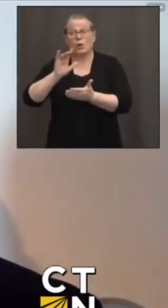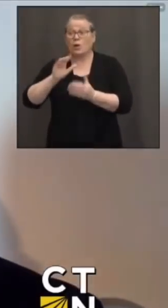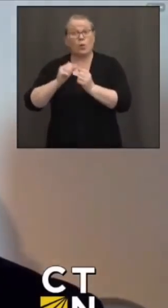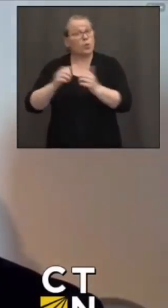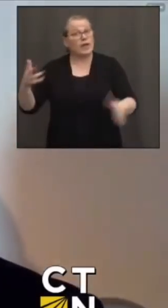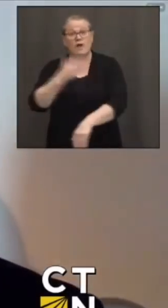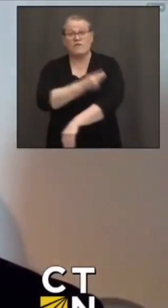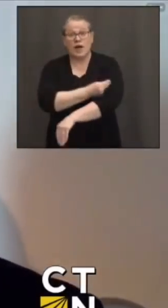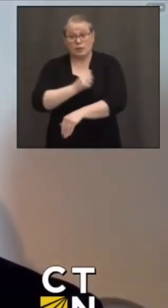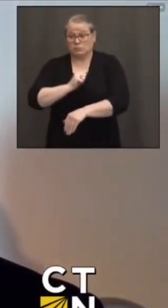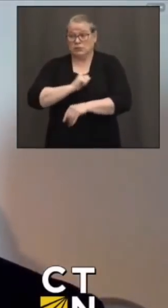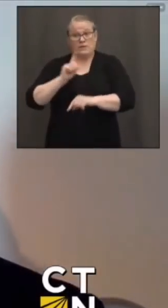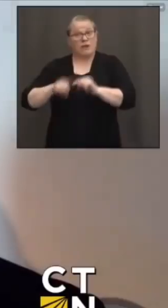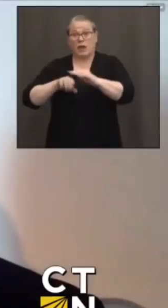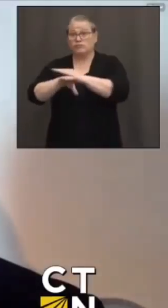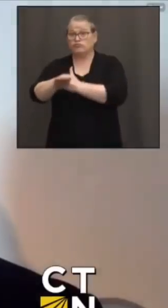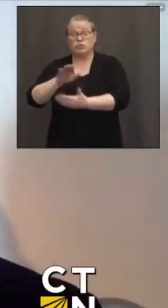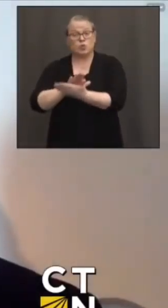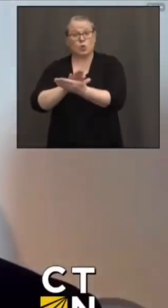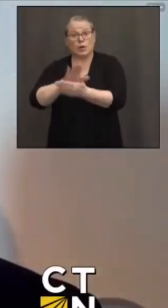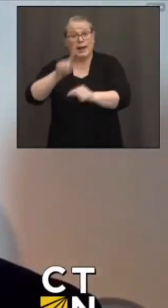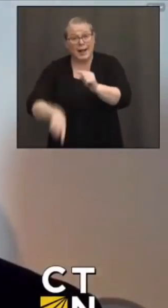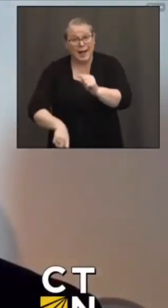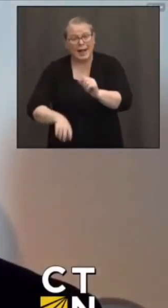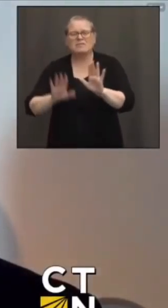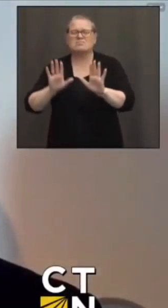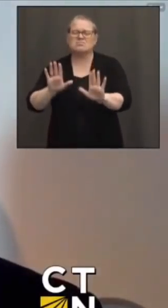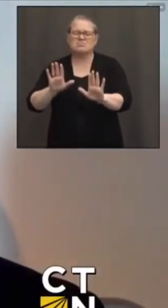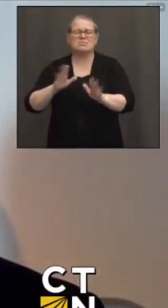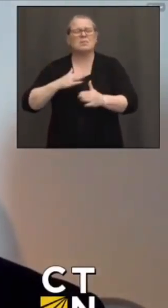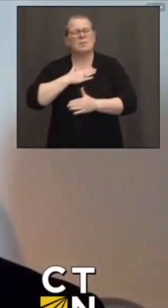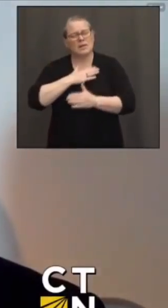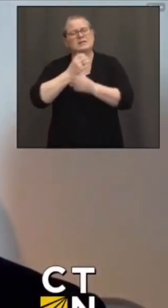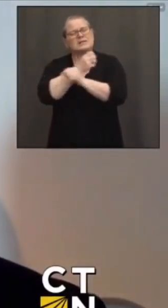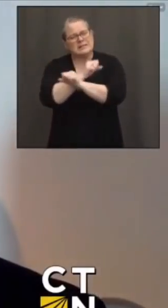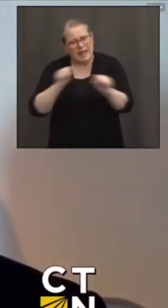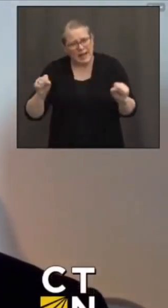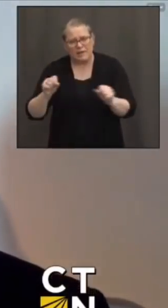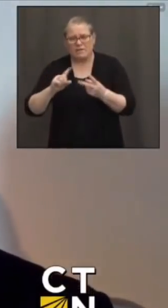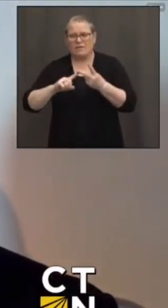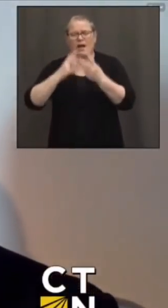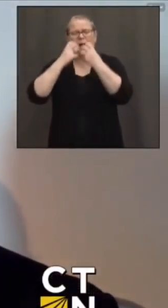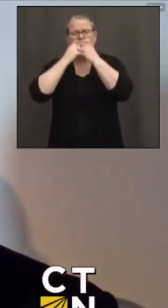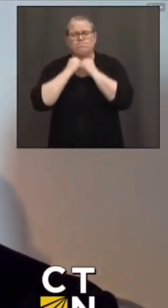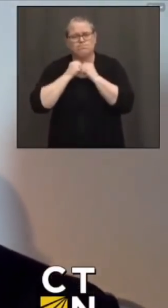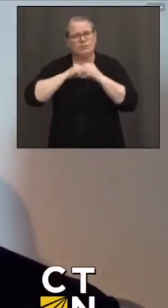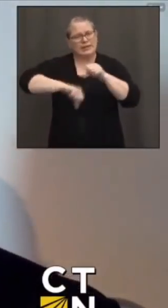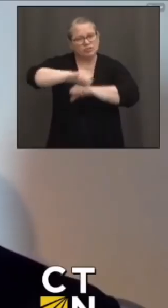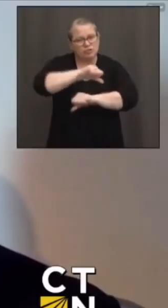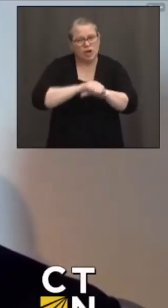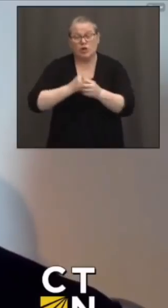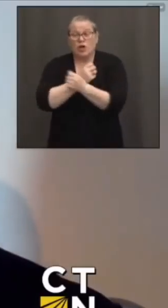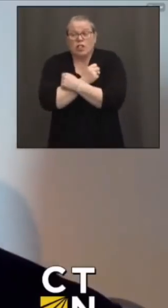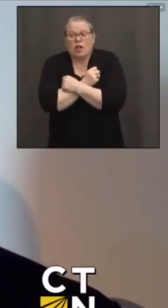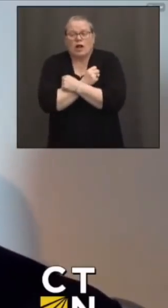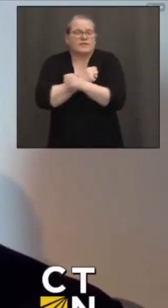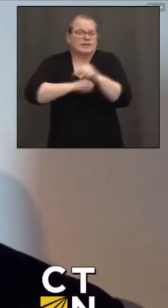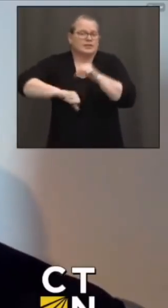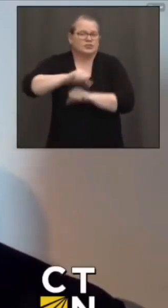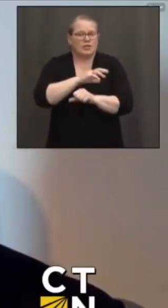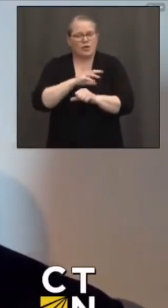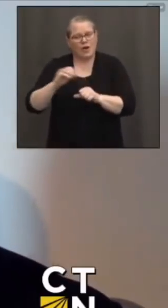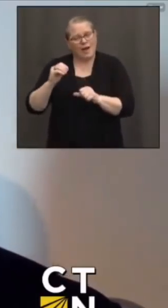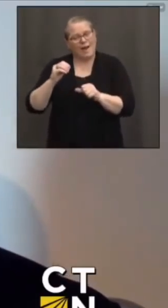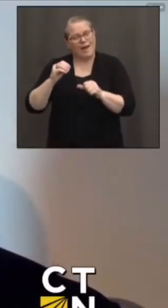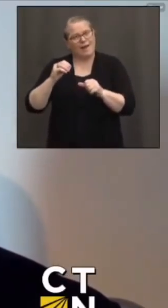Let's be safe. Let's care about each other. Let's love each other. And then let's make Hartford and